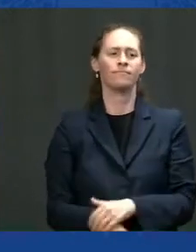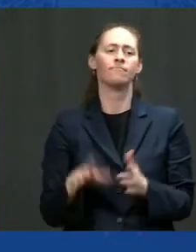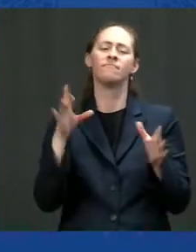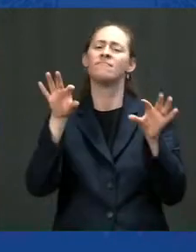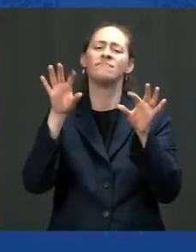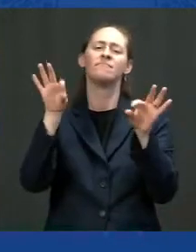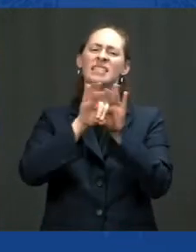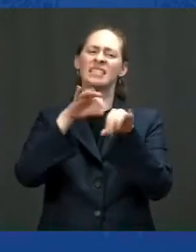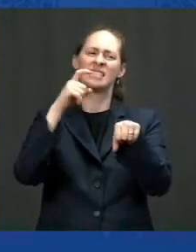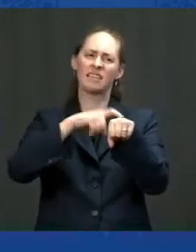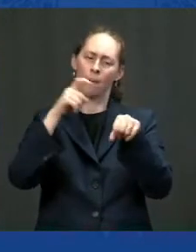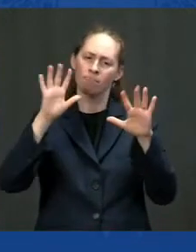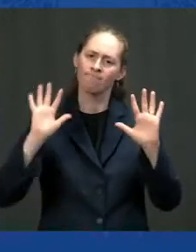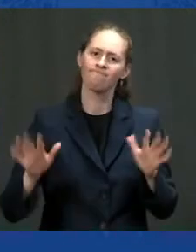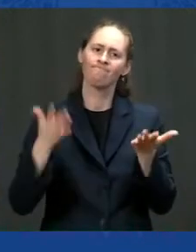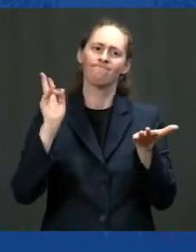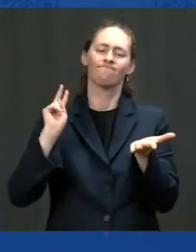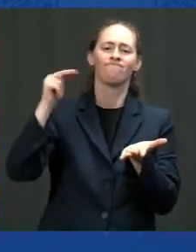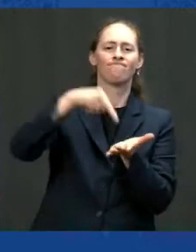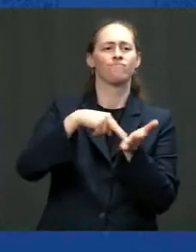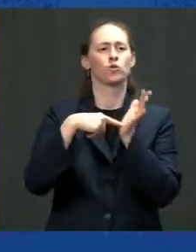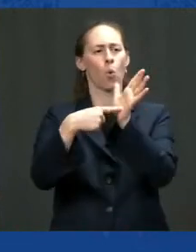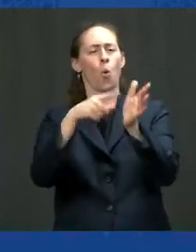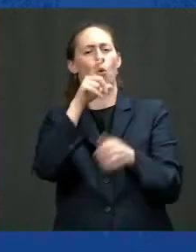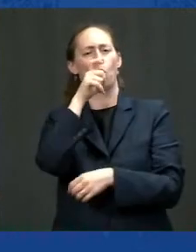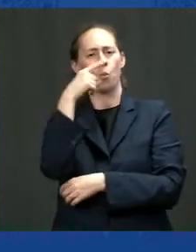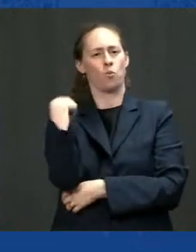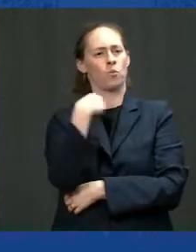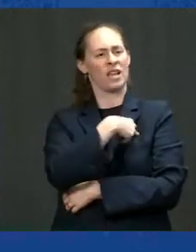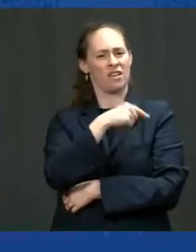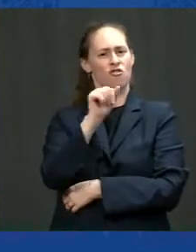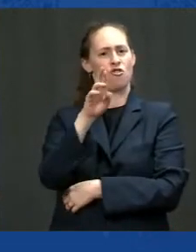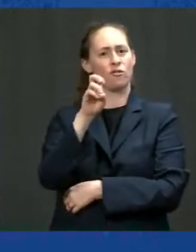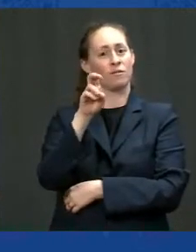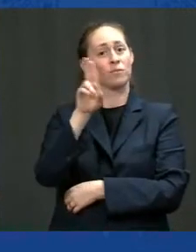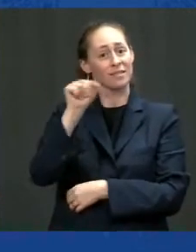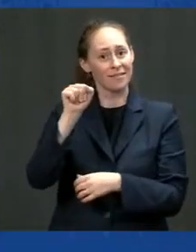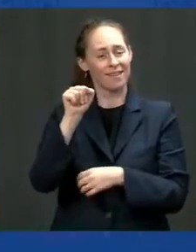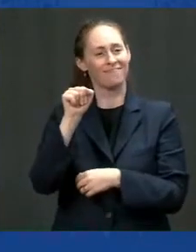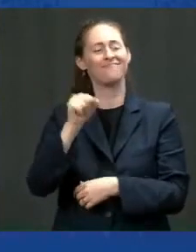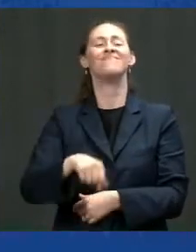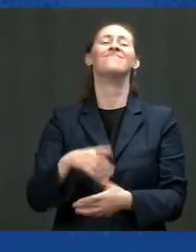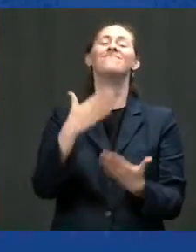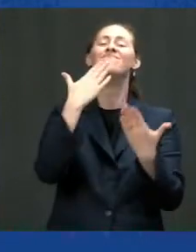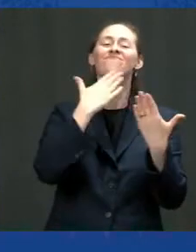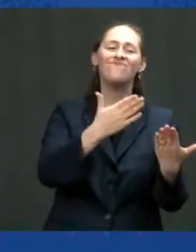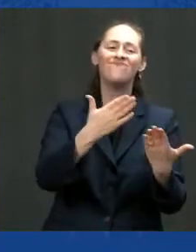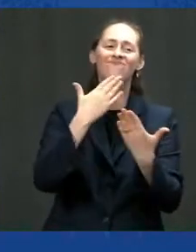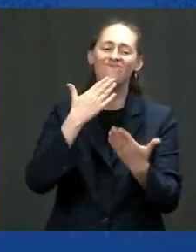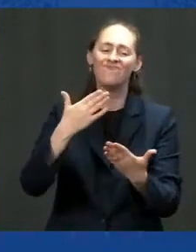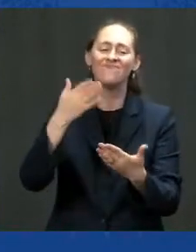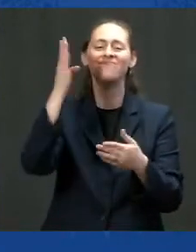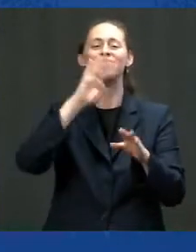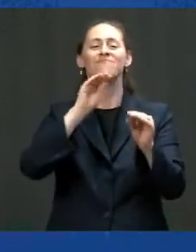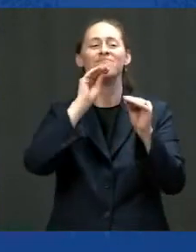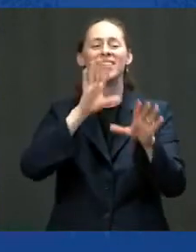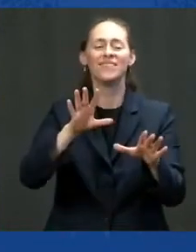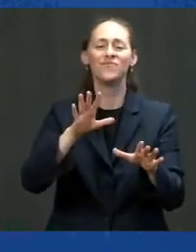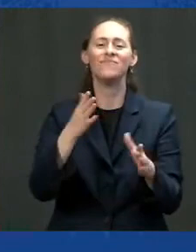reassert who we are. This is the United States of America. Thank you, and God bless you all. Thank you, thank you, thank you.